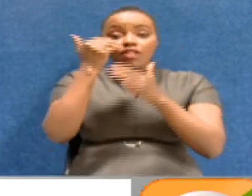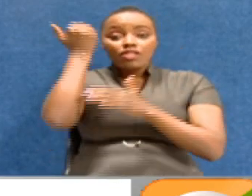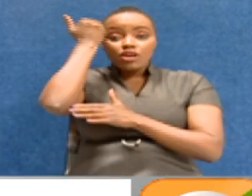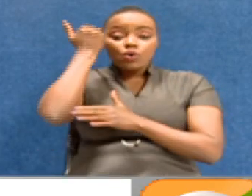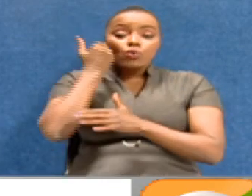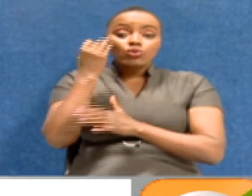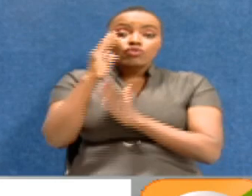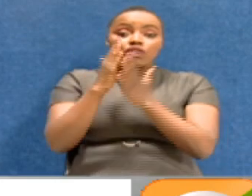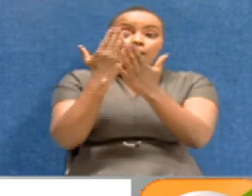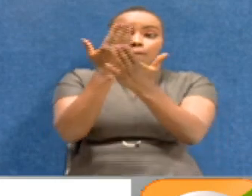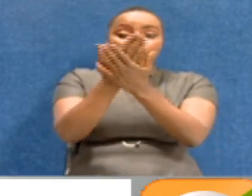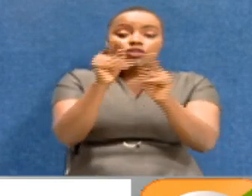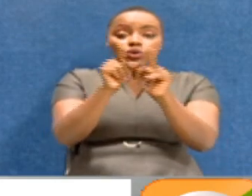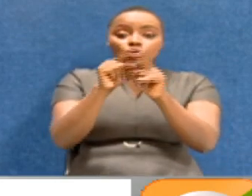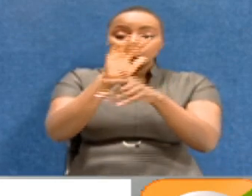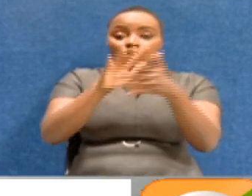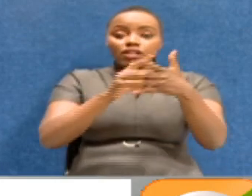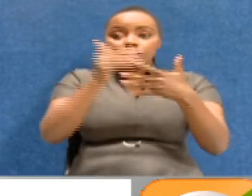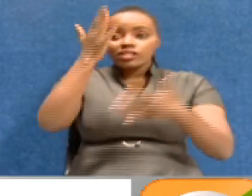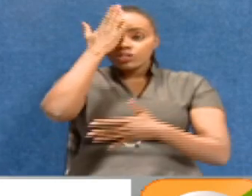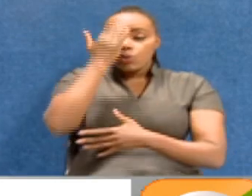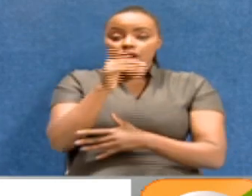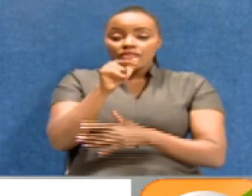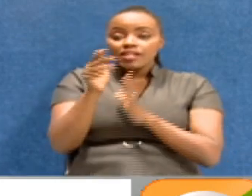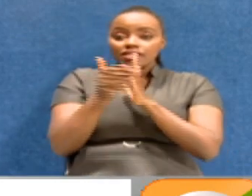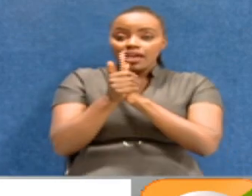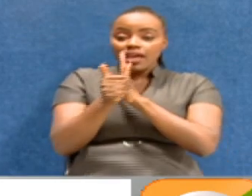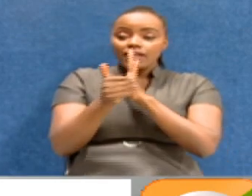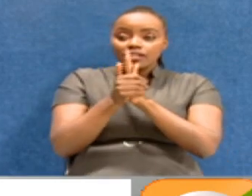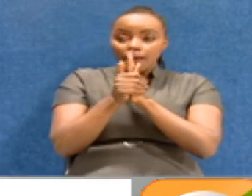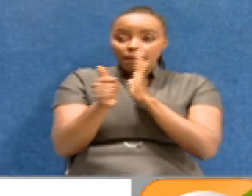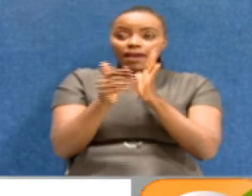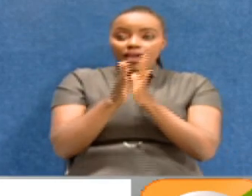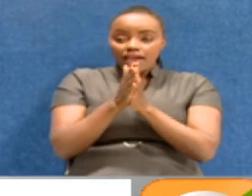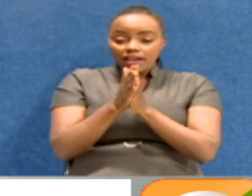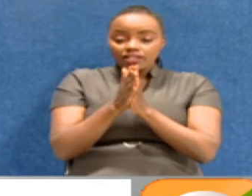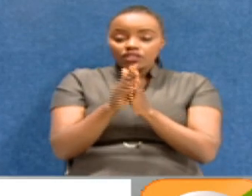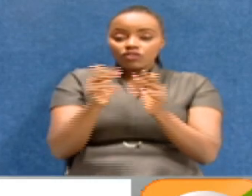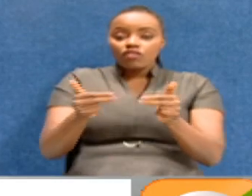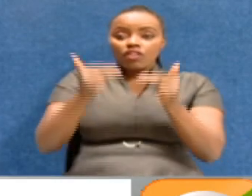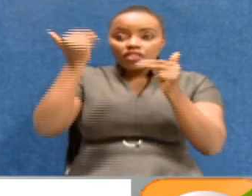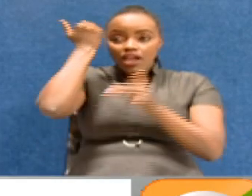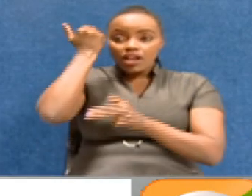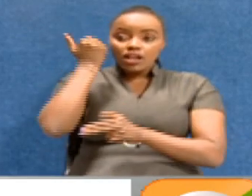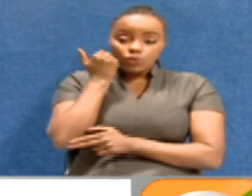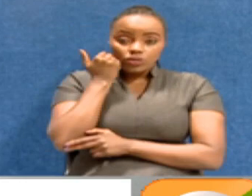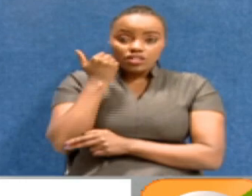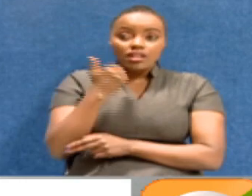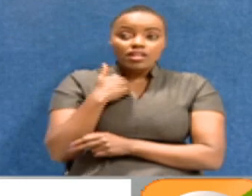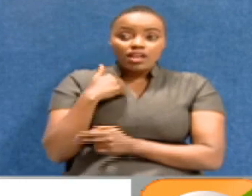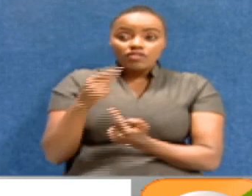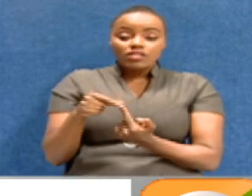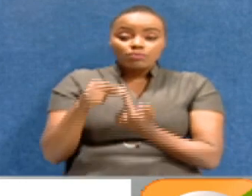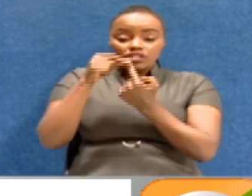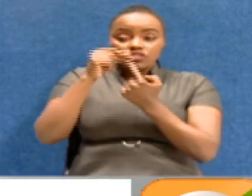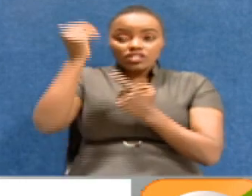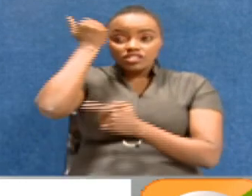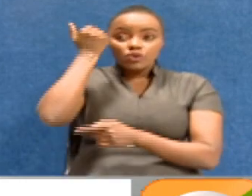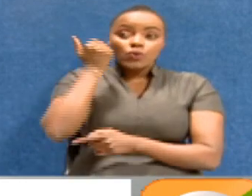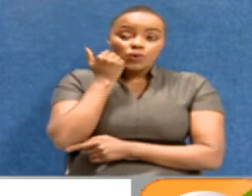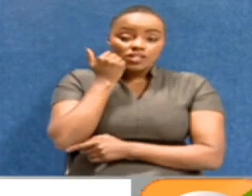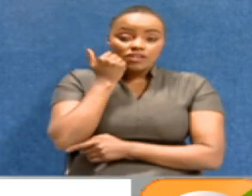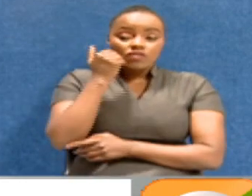Appeal and restructure it so that that expertise and that what you have gained in the High Court in terms of having specialized courts